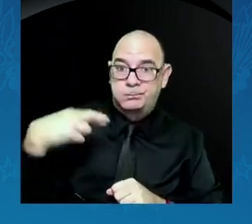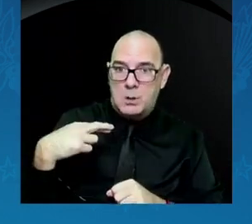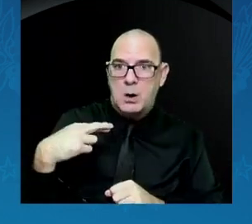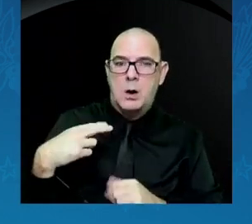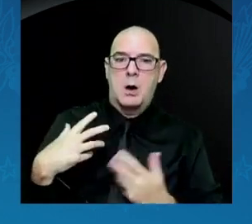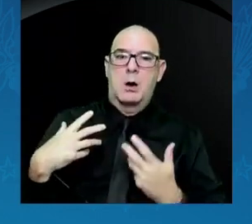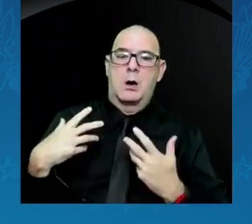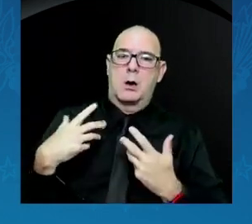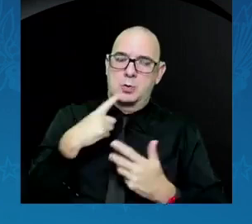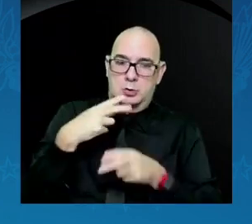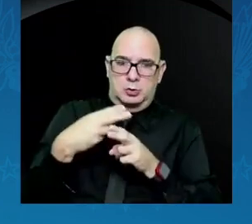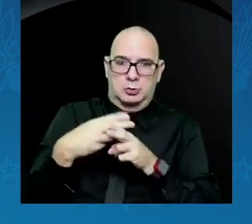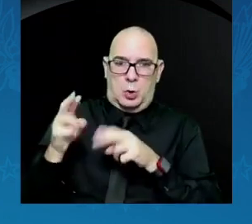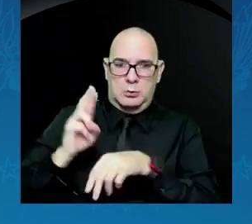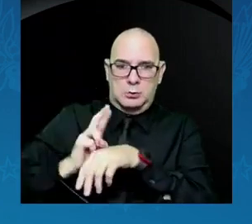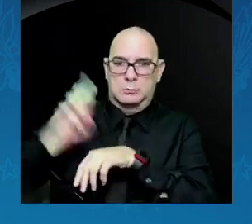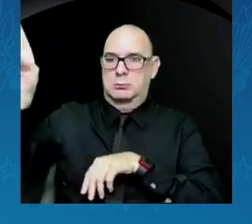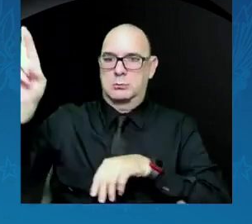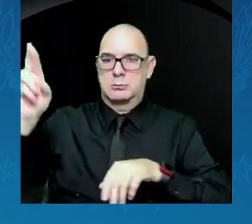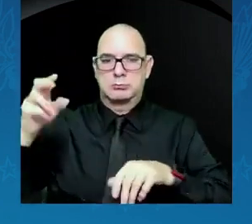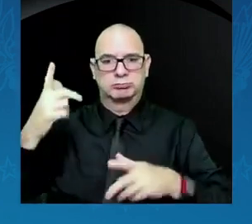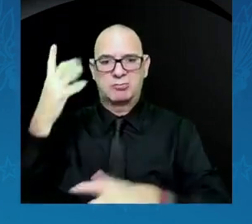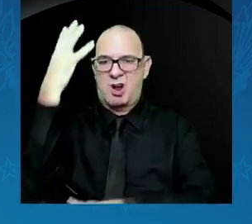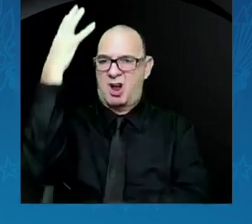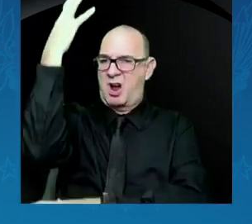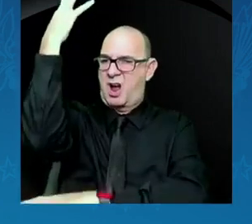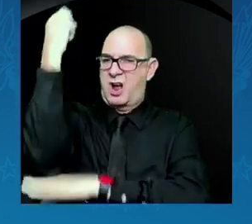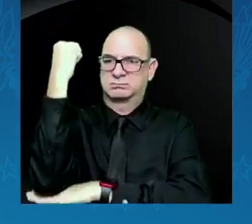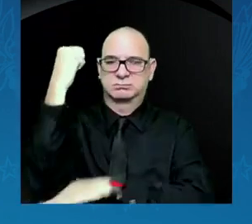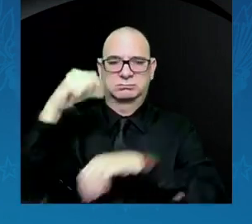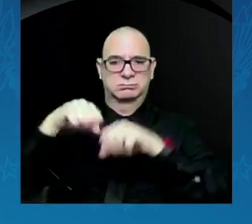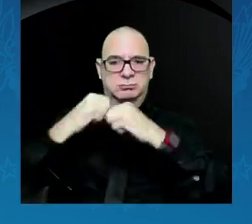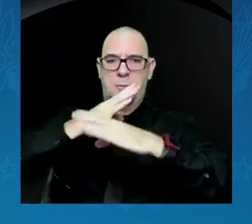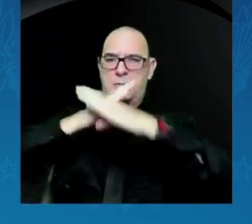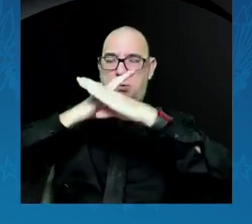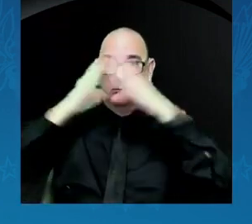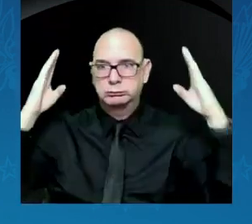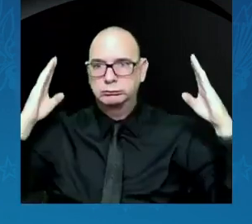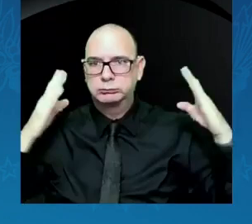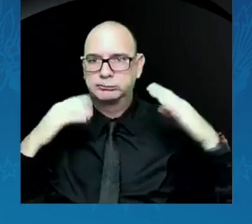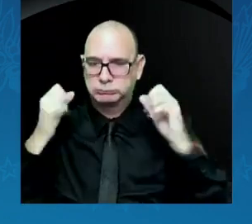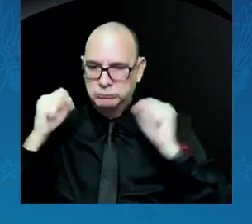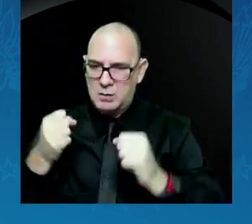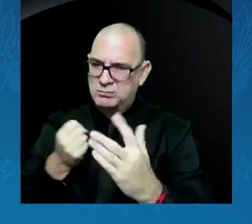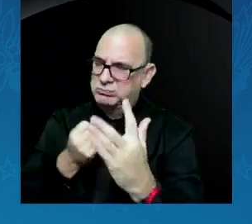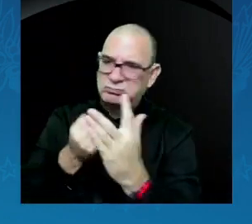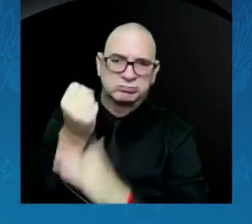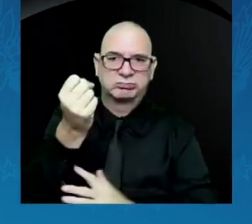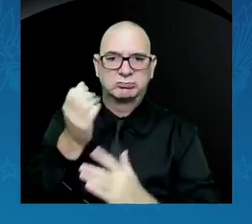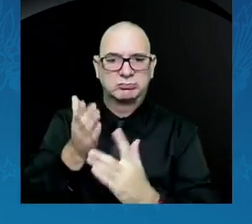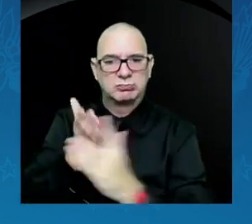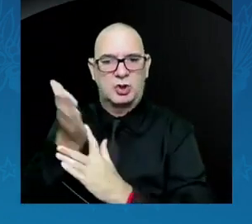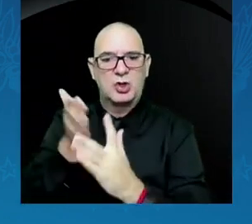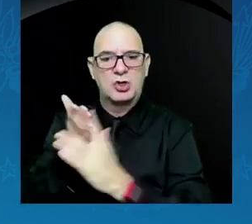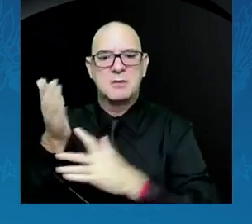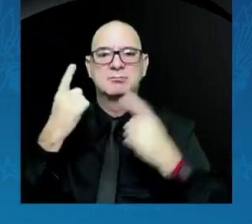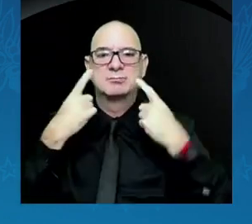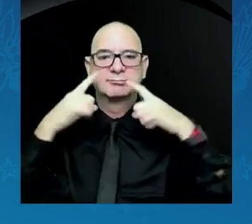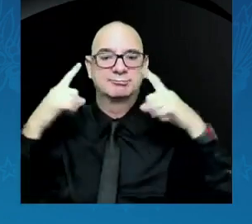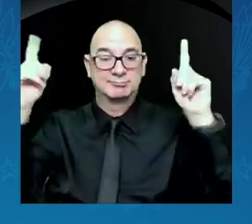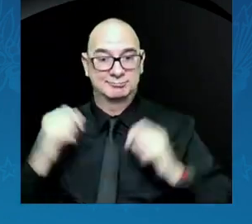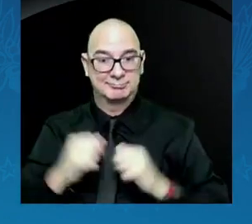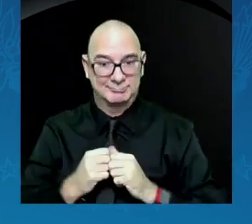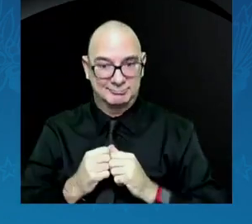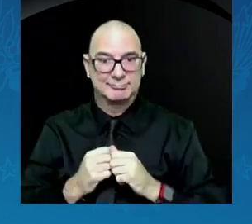barriers, literally and figuratively, as have so many of you. That flight